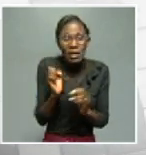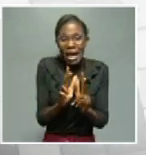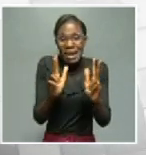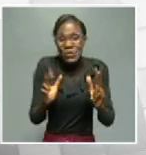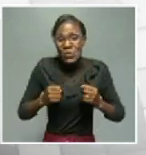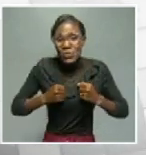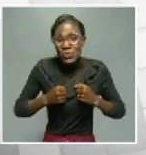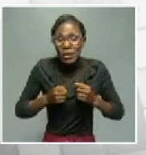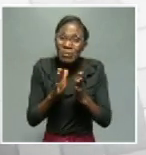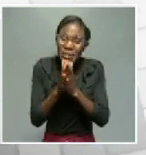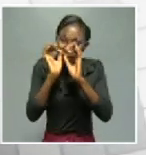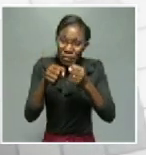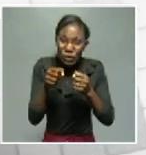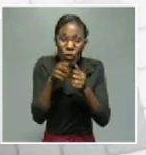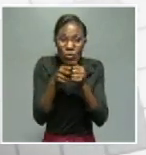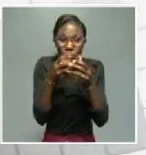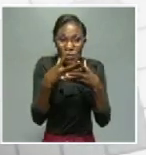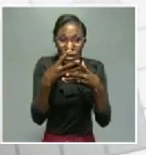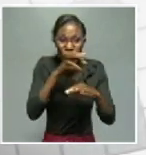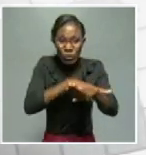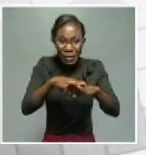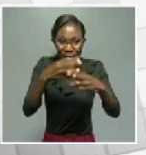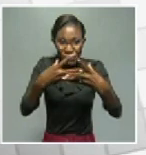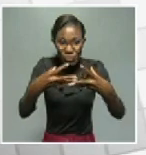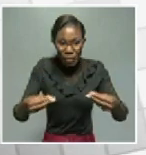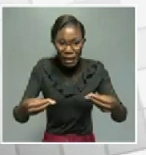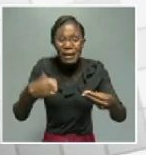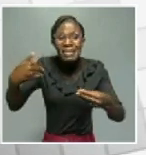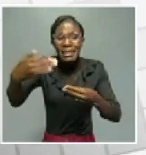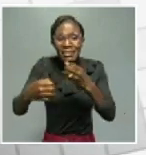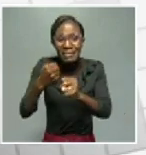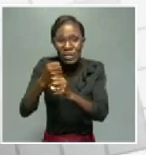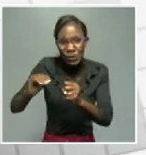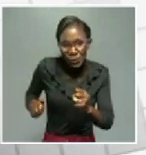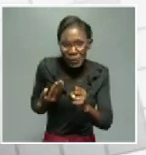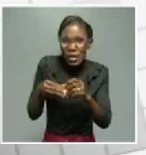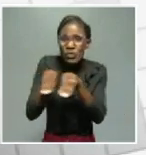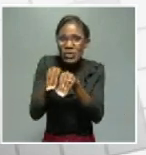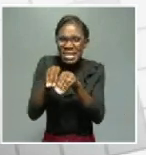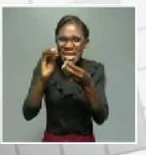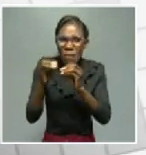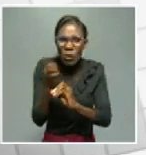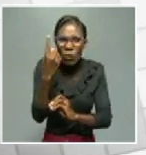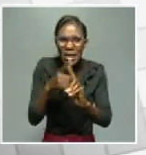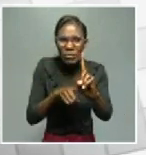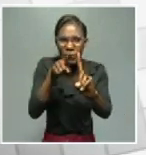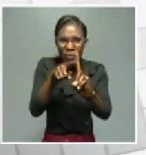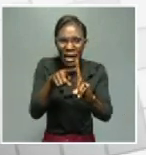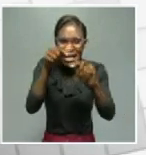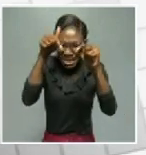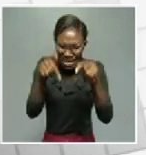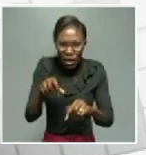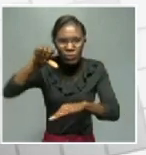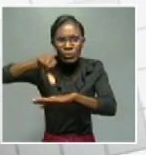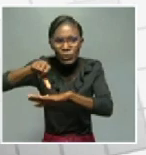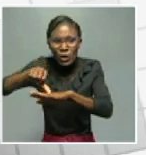work on that very strongly. So that's one of the projects that come next year. We want to make it a priority. For now, you know that the resources do not allow much to